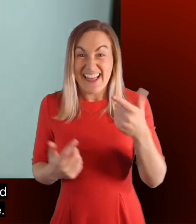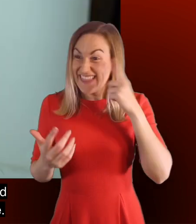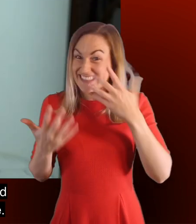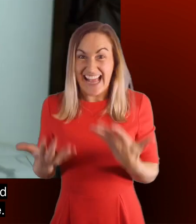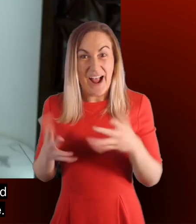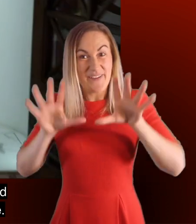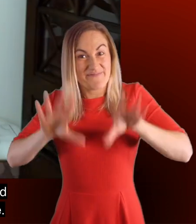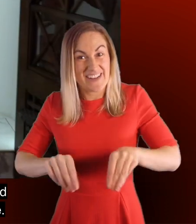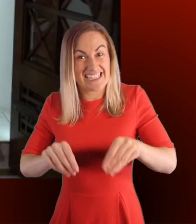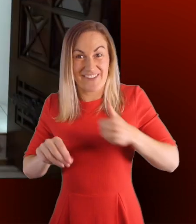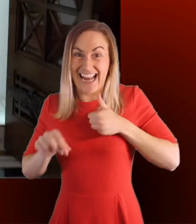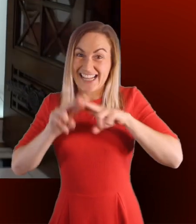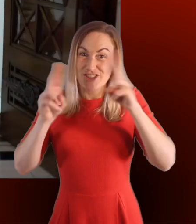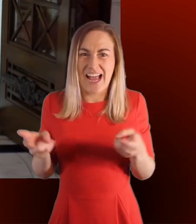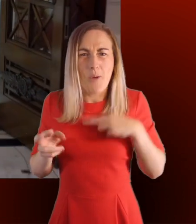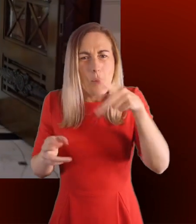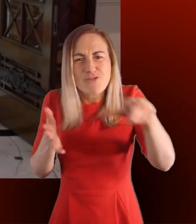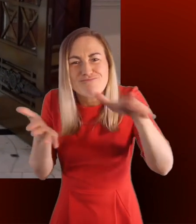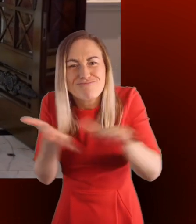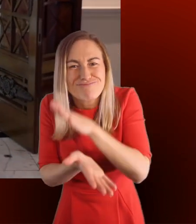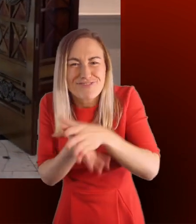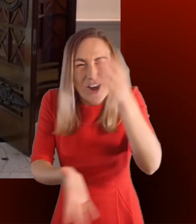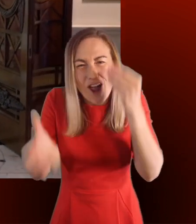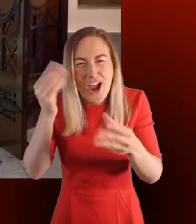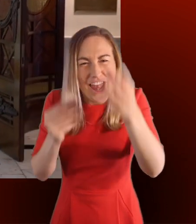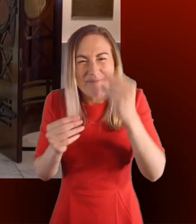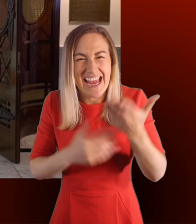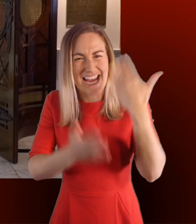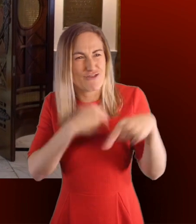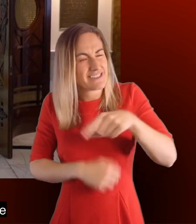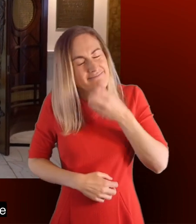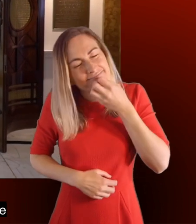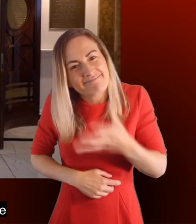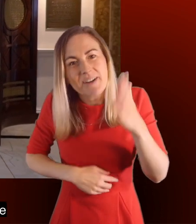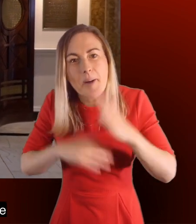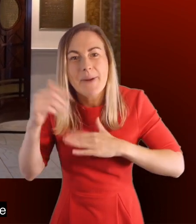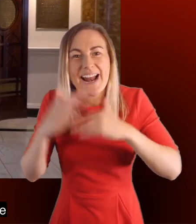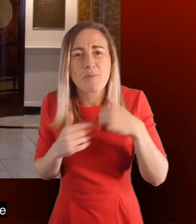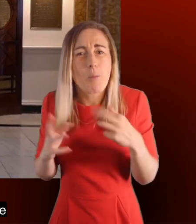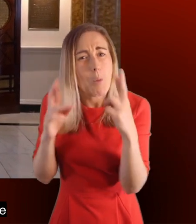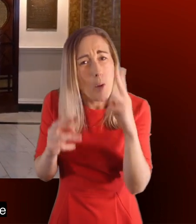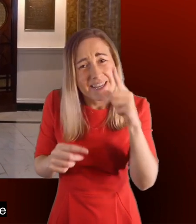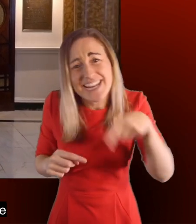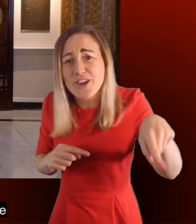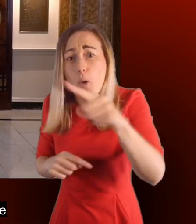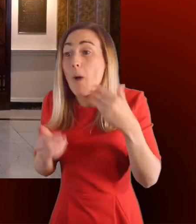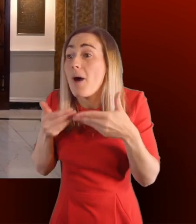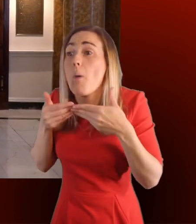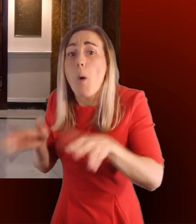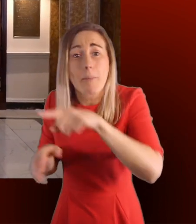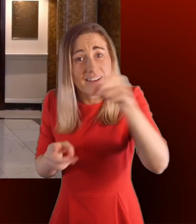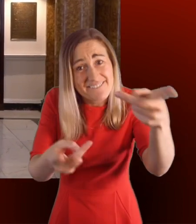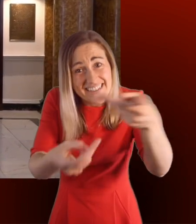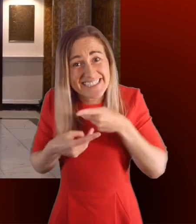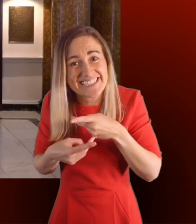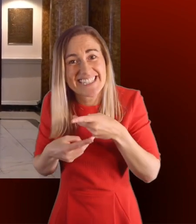tour of Canada House. We hope you enjoyed learning about the history of this beautiful building and we hope to see you once we open Canada House for public